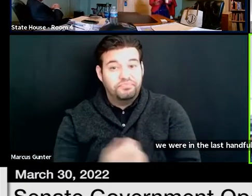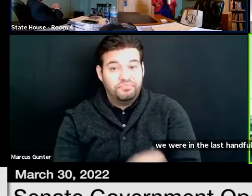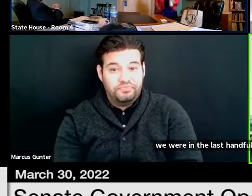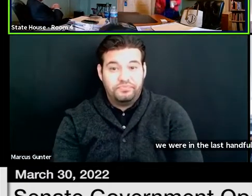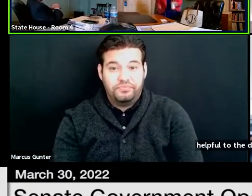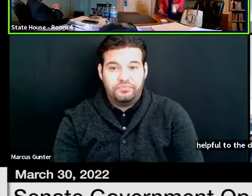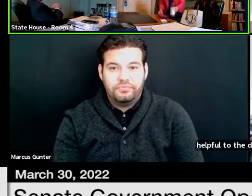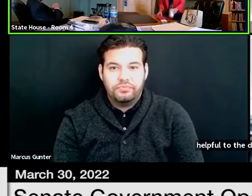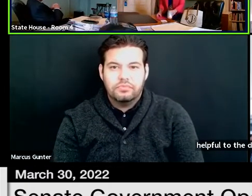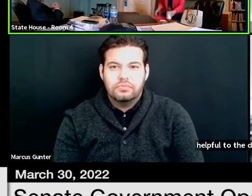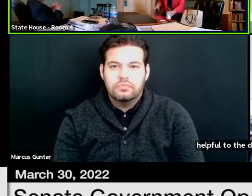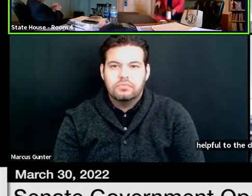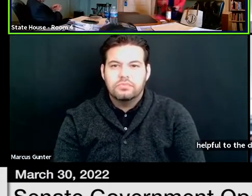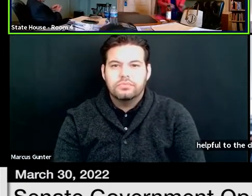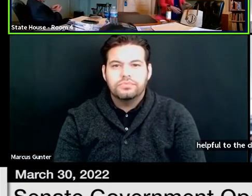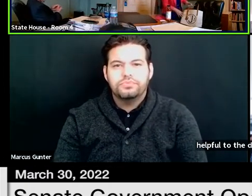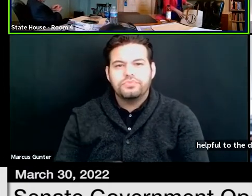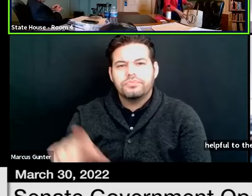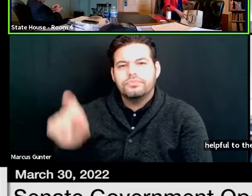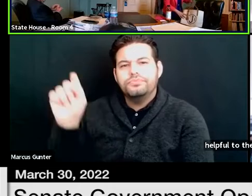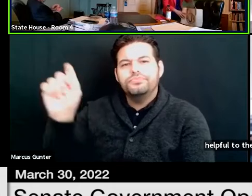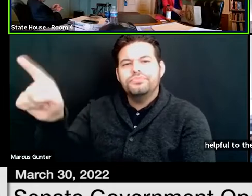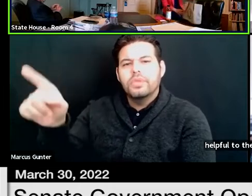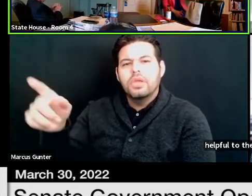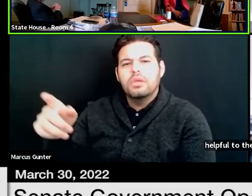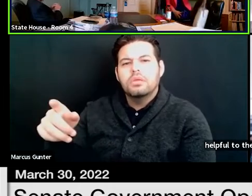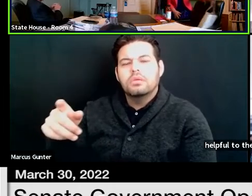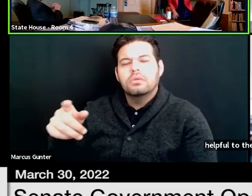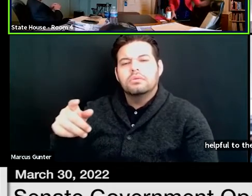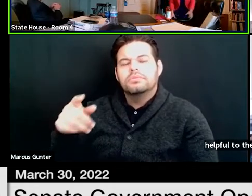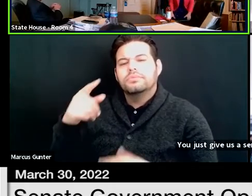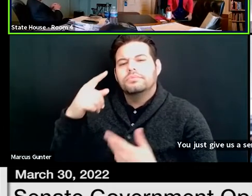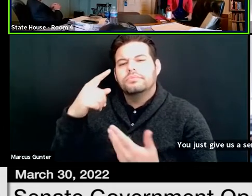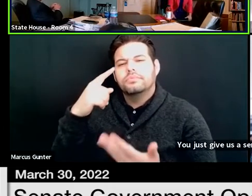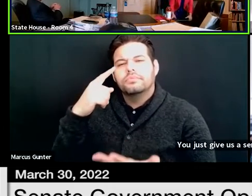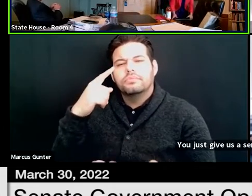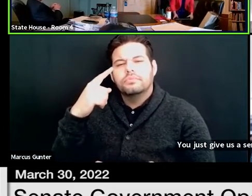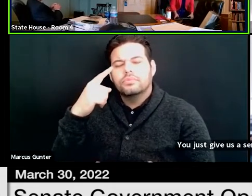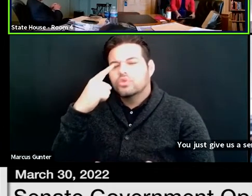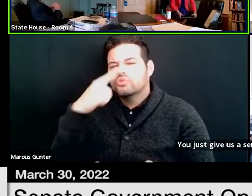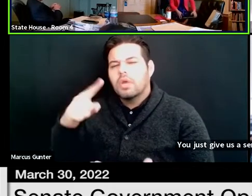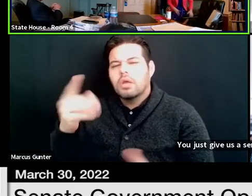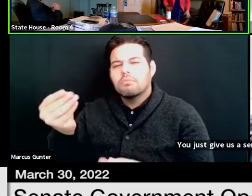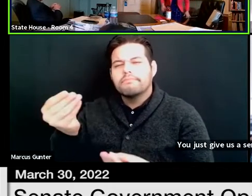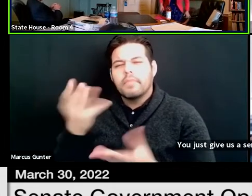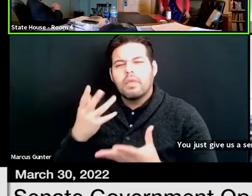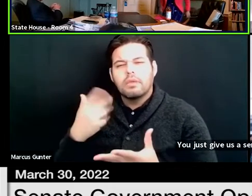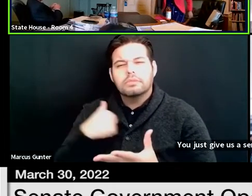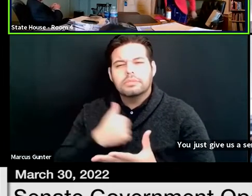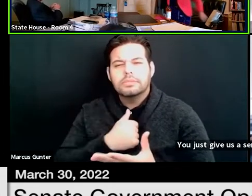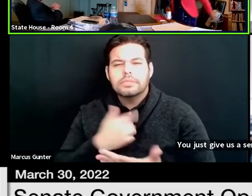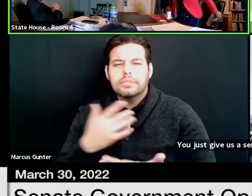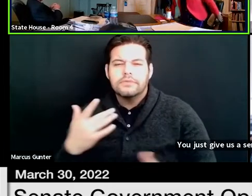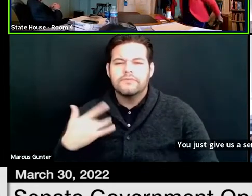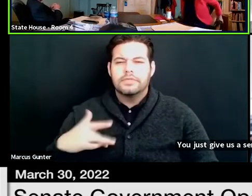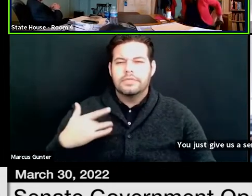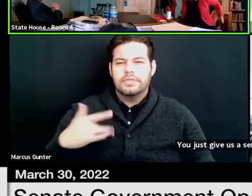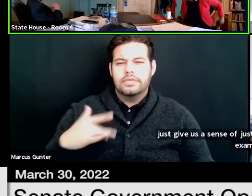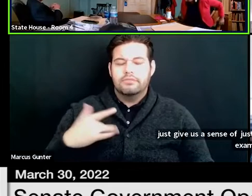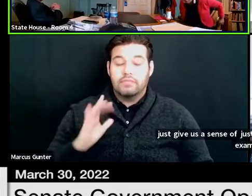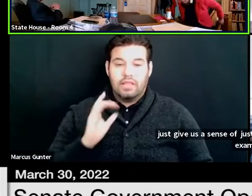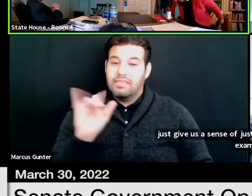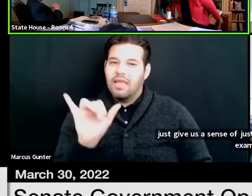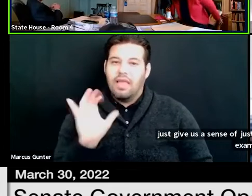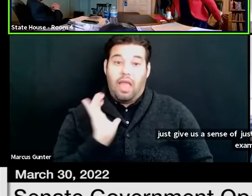Can you just give us a sense of, just take our committee, for example. We meet two and a half or